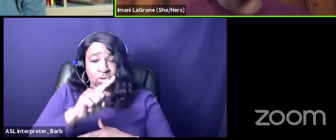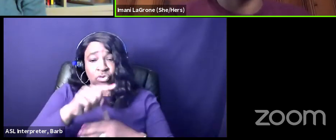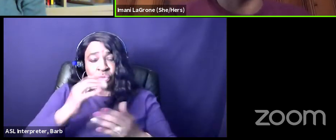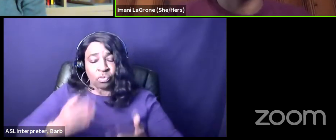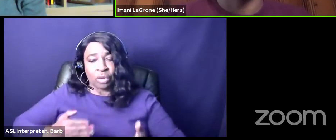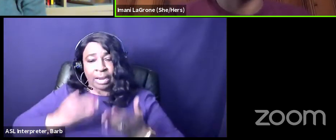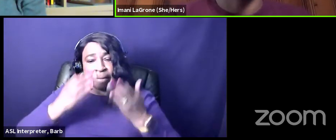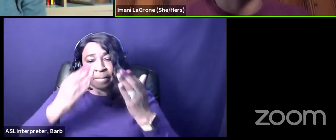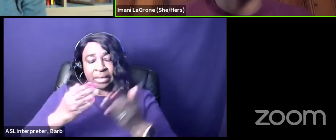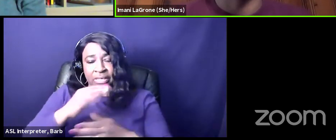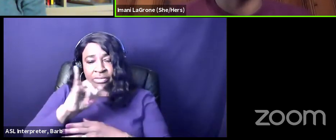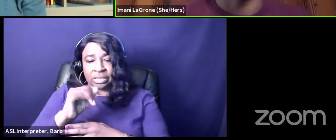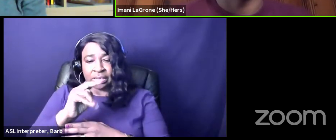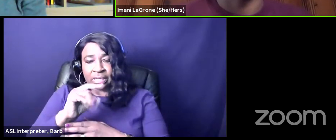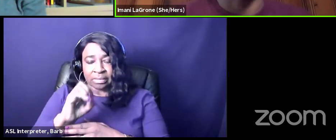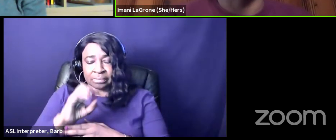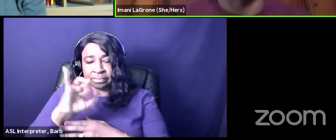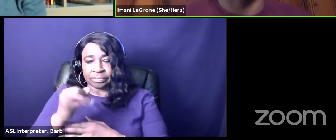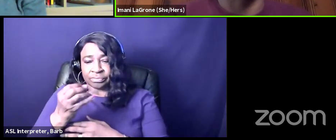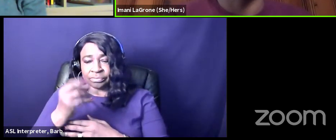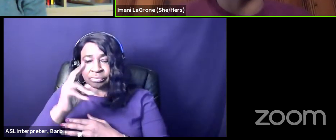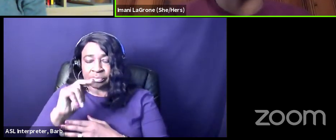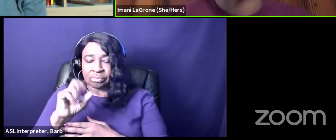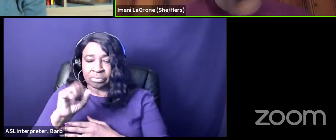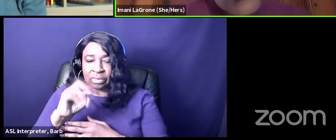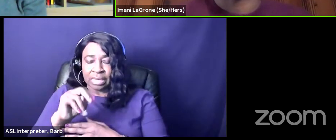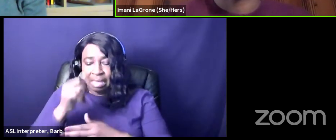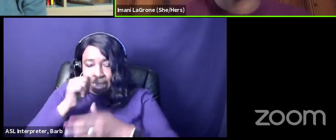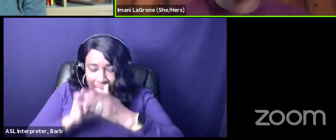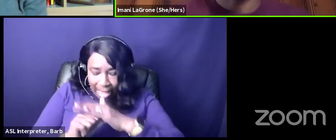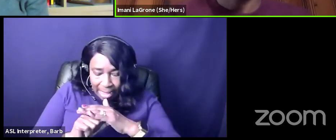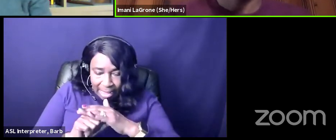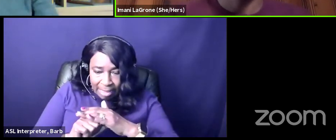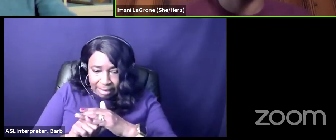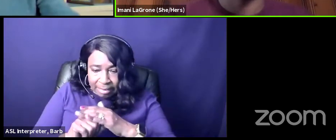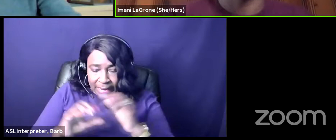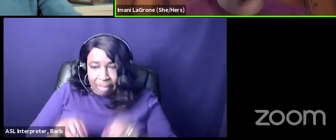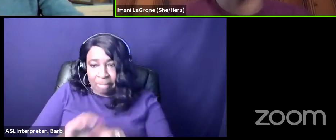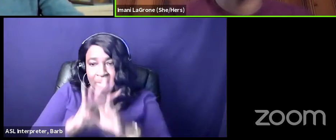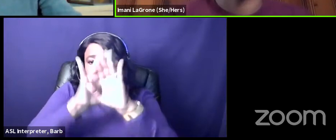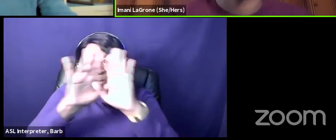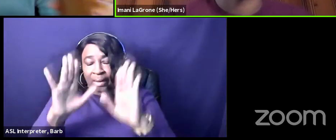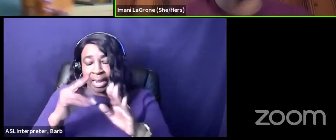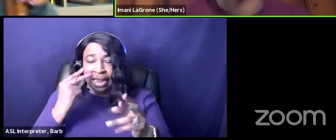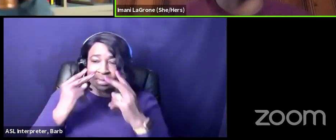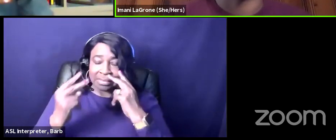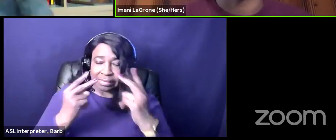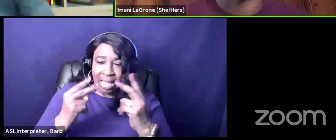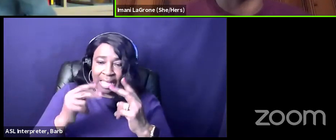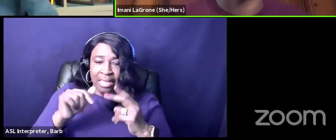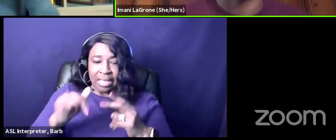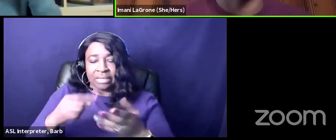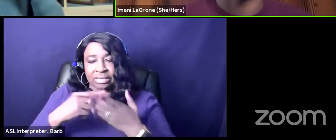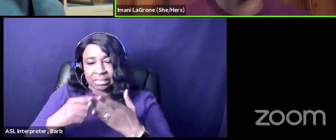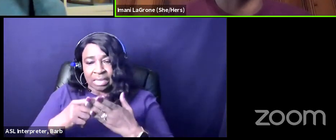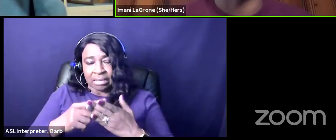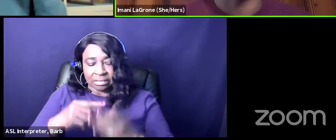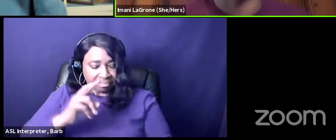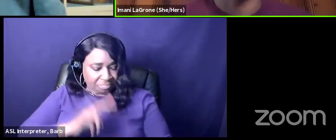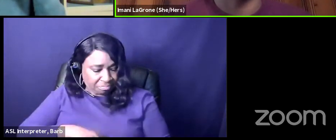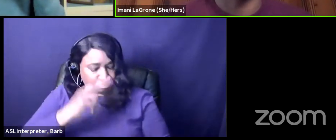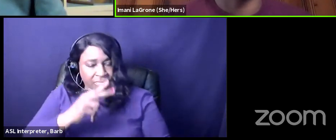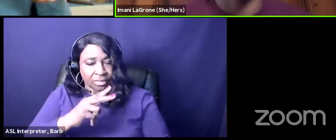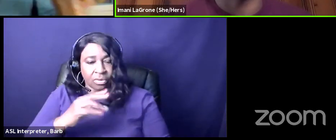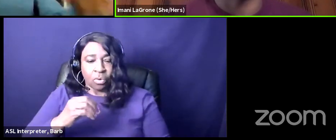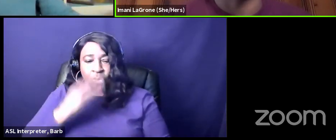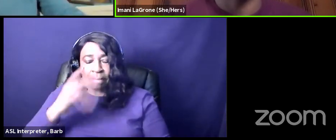jane john's um hiding in plain site for the recommended reading and it sort of discusses the disdain that white women have among